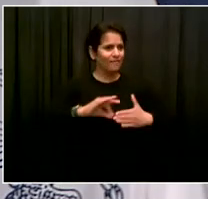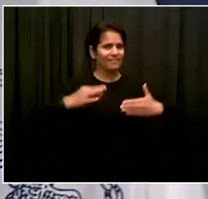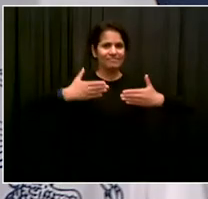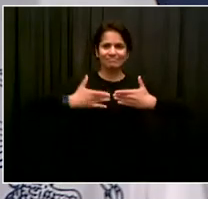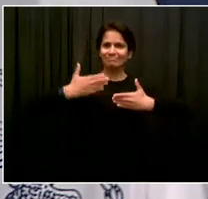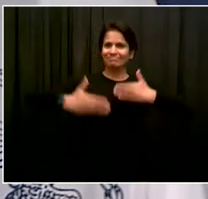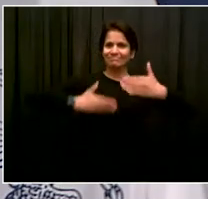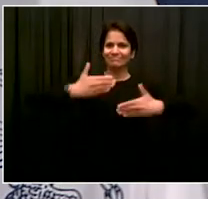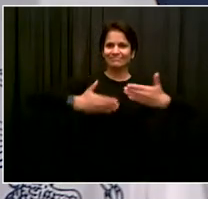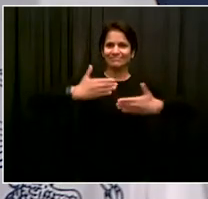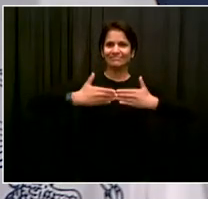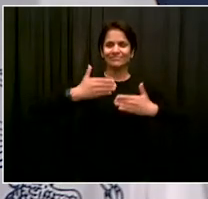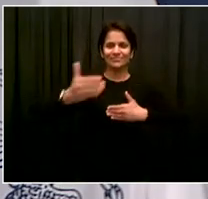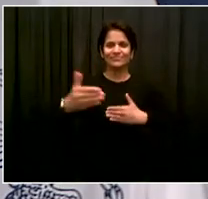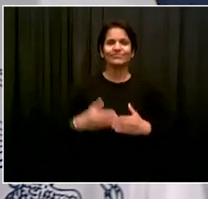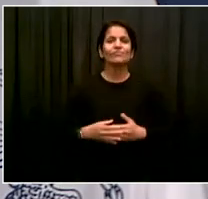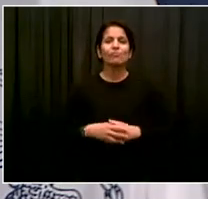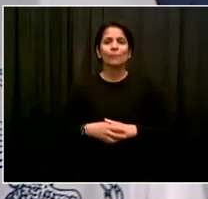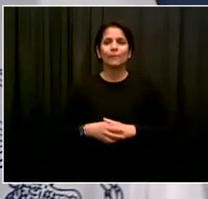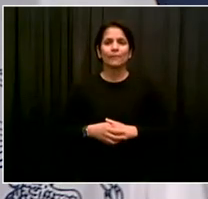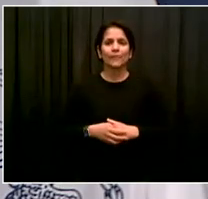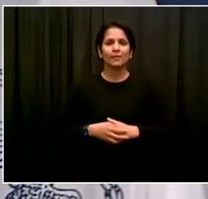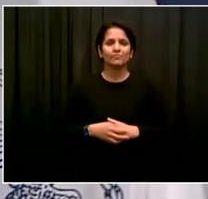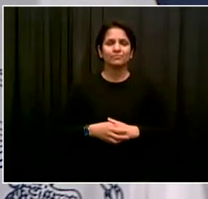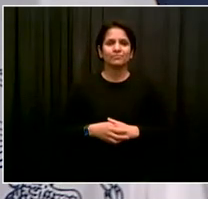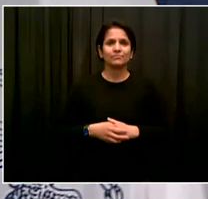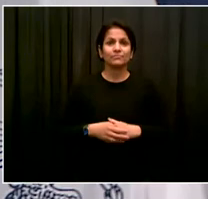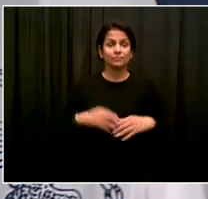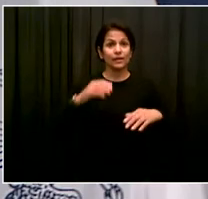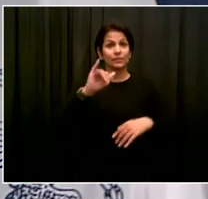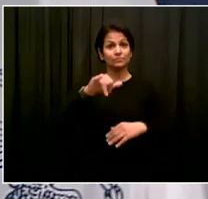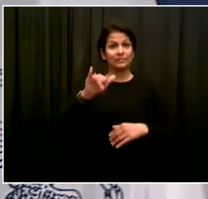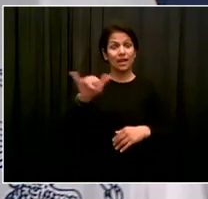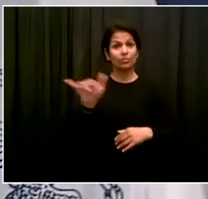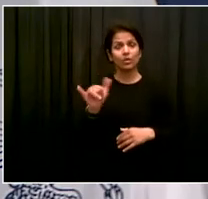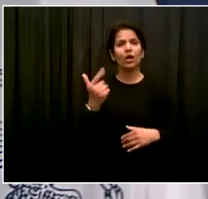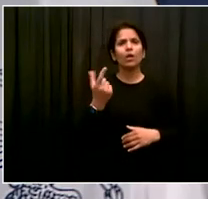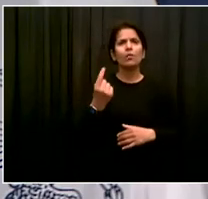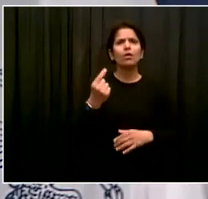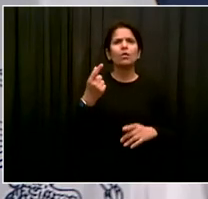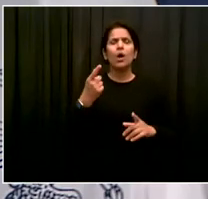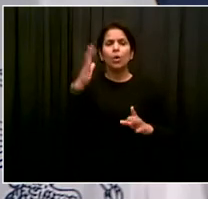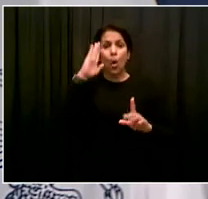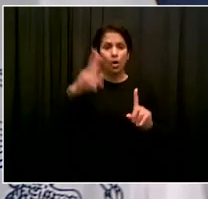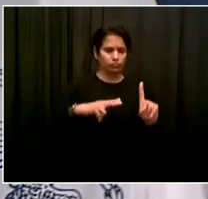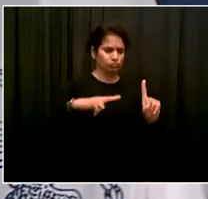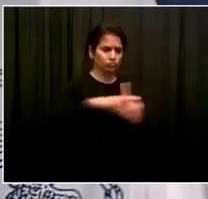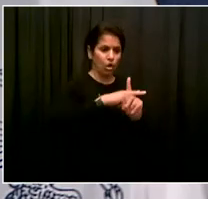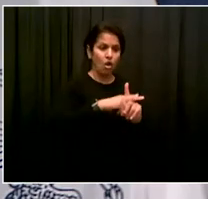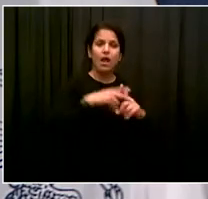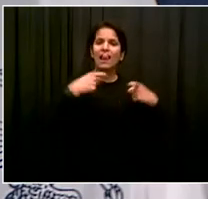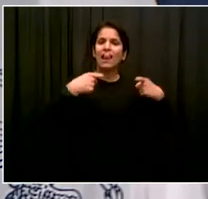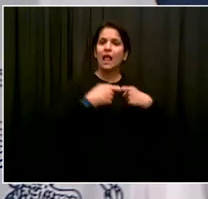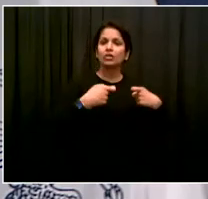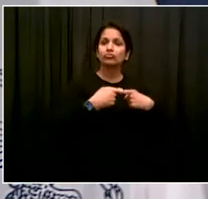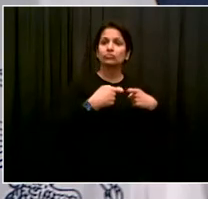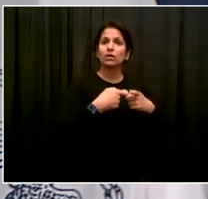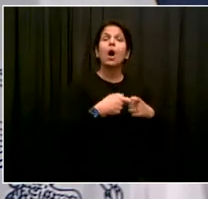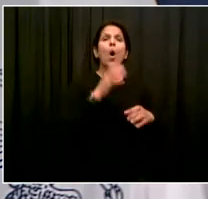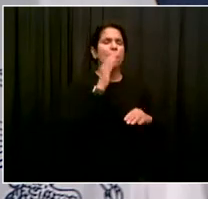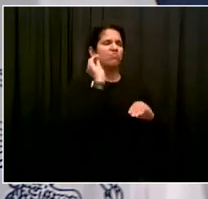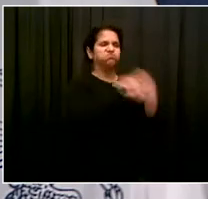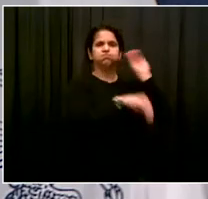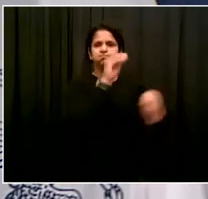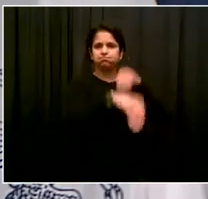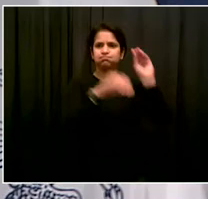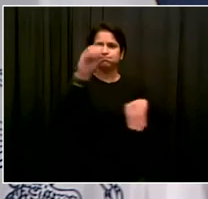we need more charging stations. This is something to the great credit of President Biden who's taking an incredible